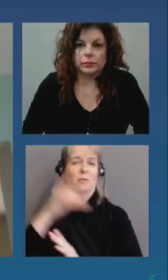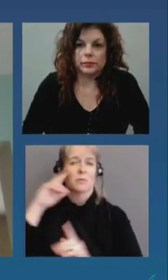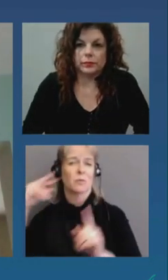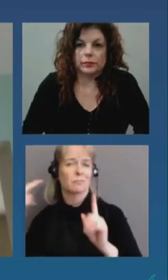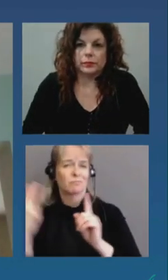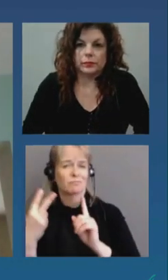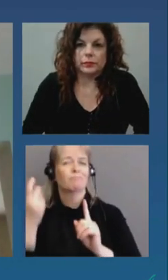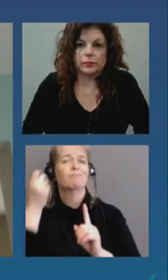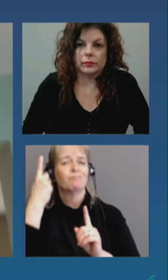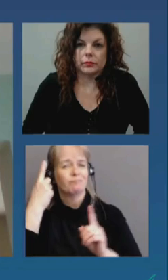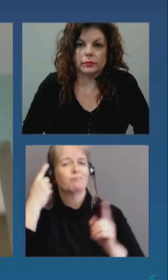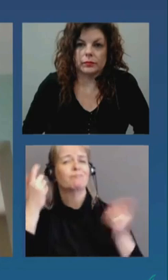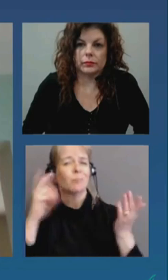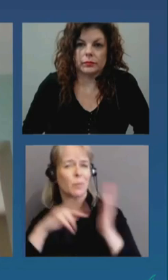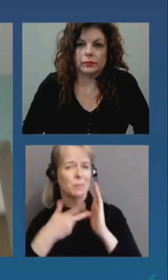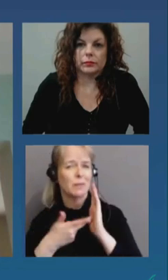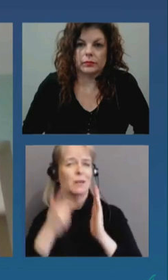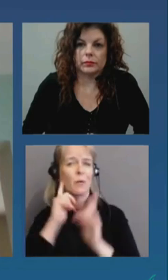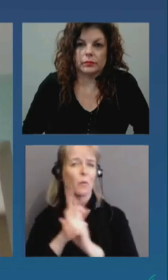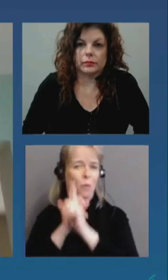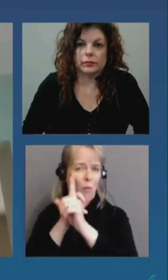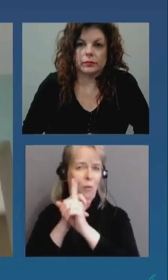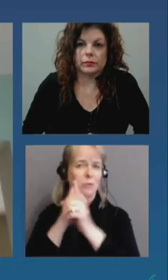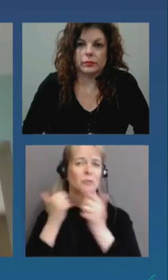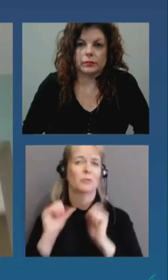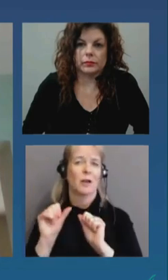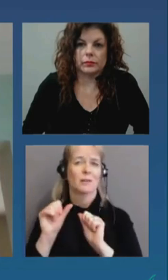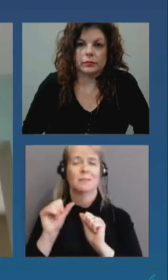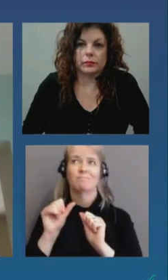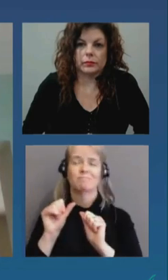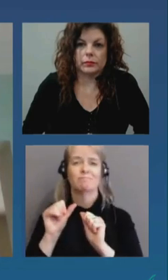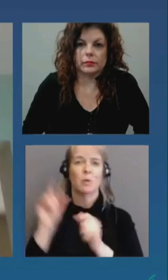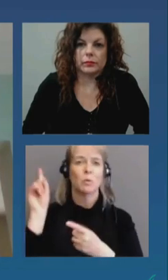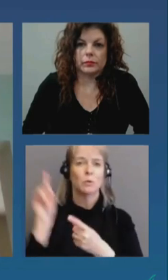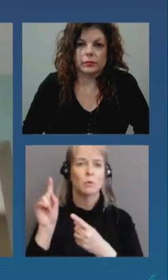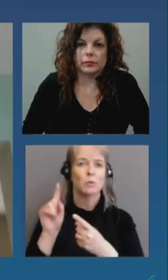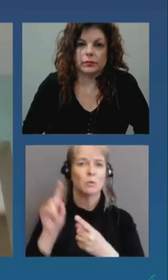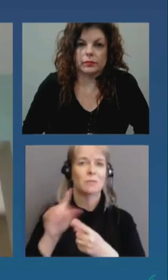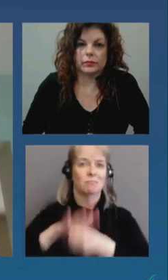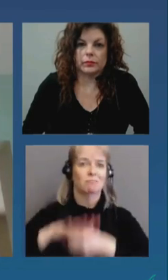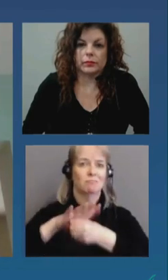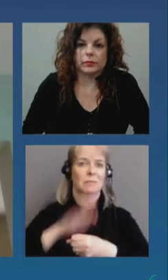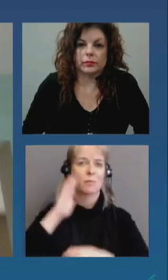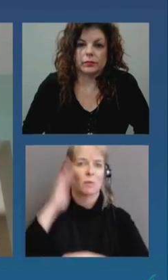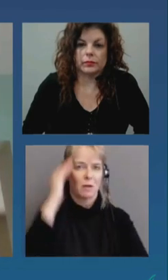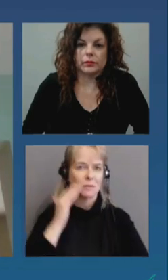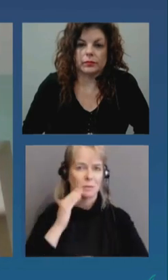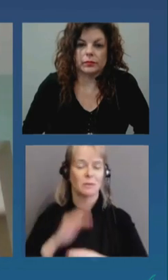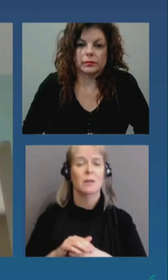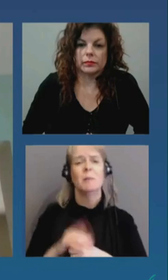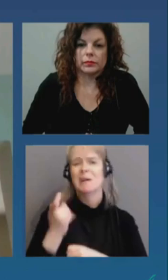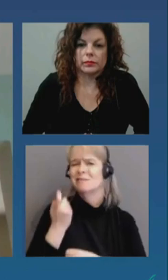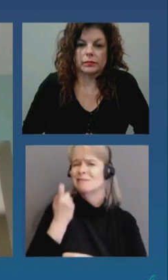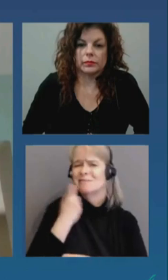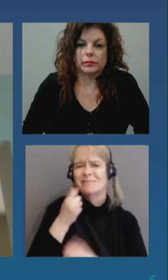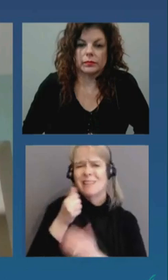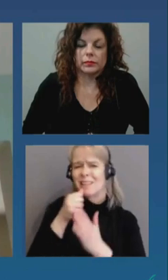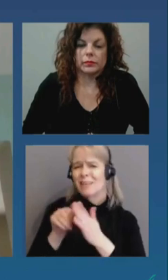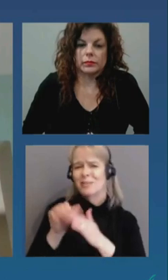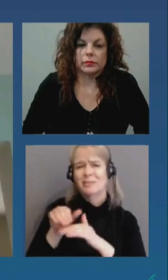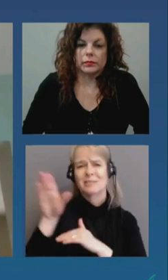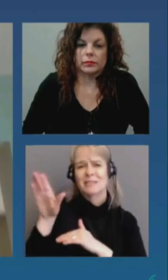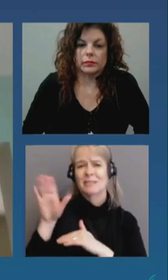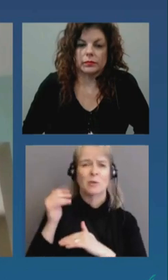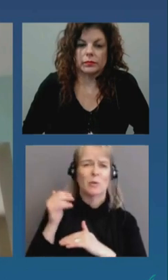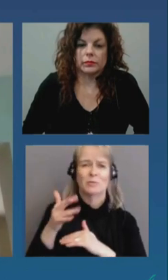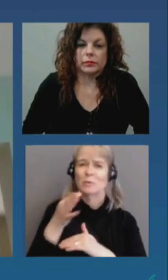discussions so it's it's early days but we don't want to let it sit too long and i'll i'll let dr etch just speak to what happens if if we